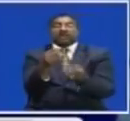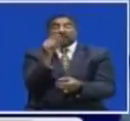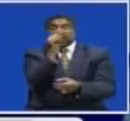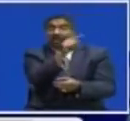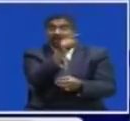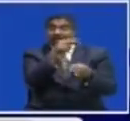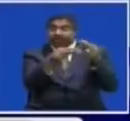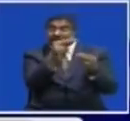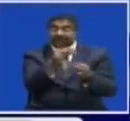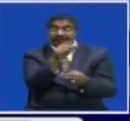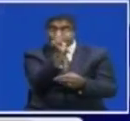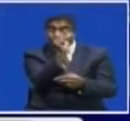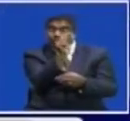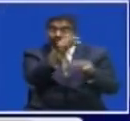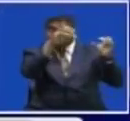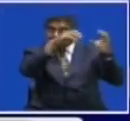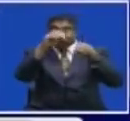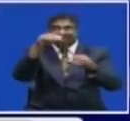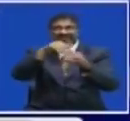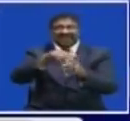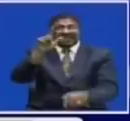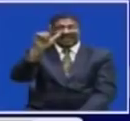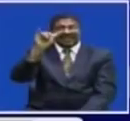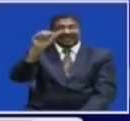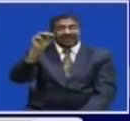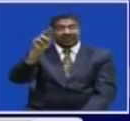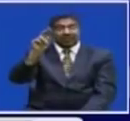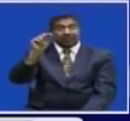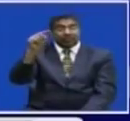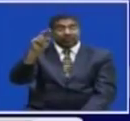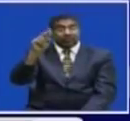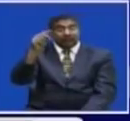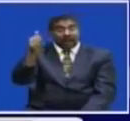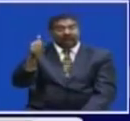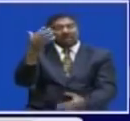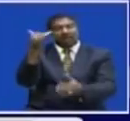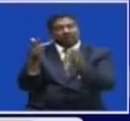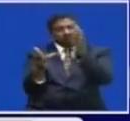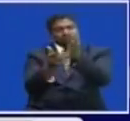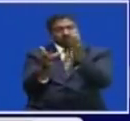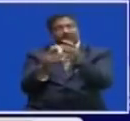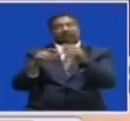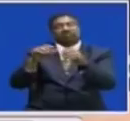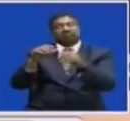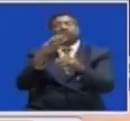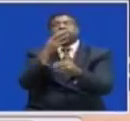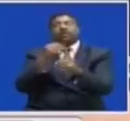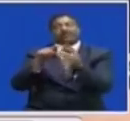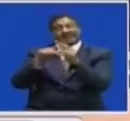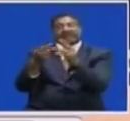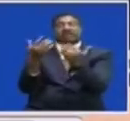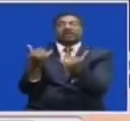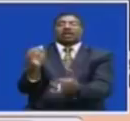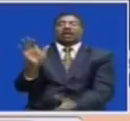The off-grid mini hydropower station In Munilunga District Is now at the phase of technical commissioning We are starting